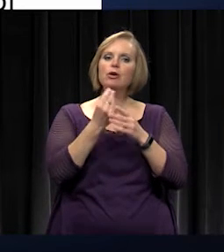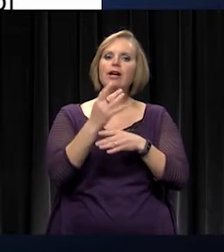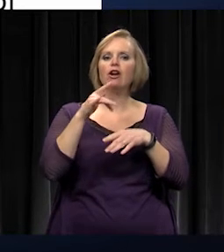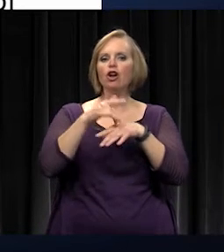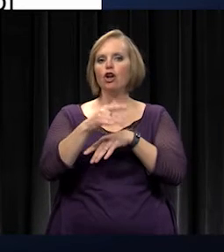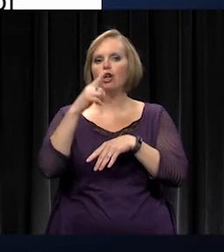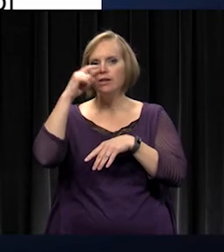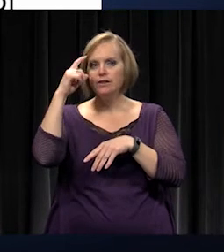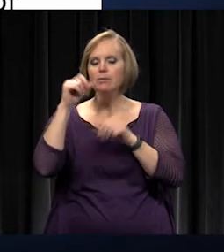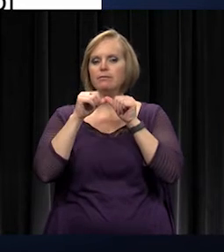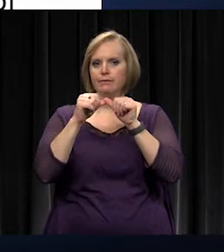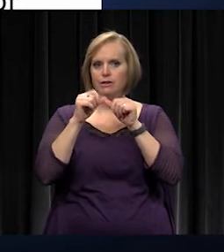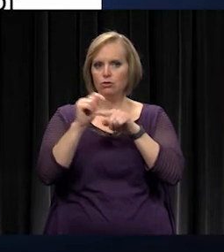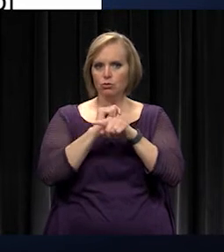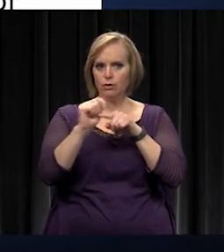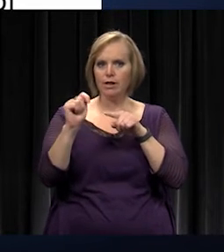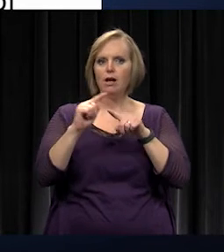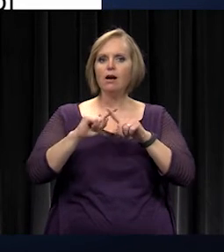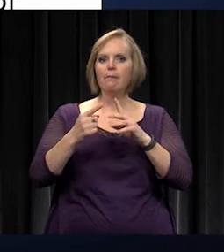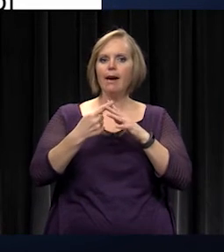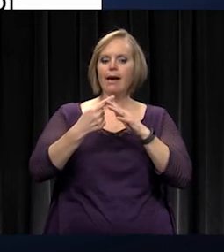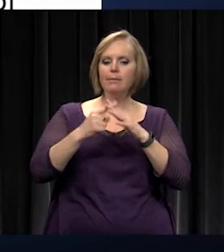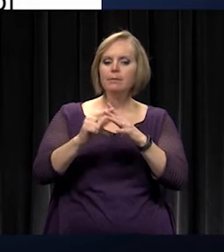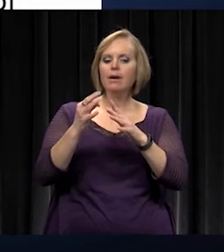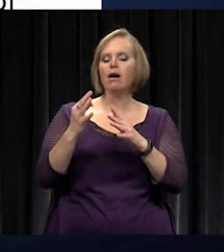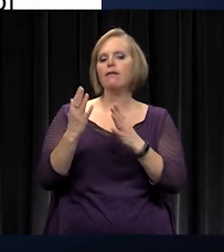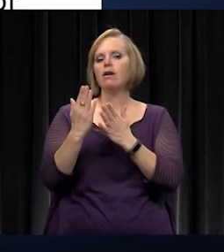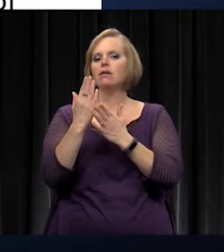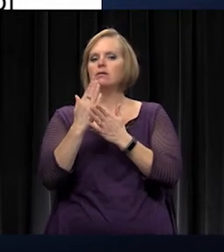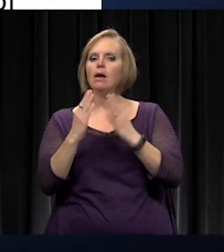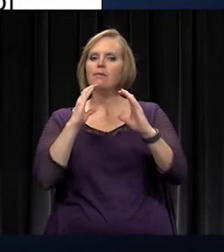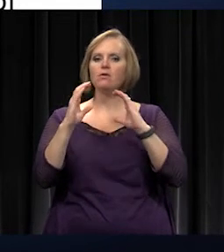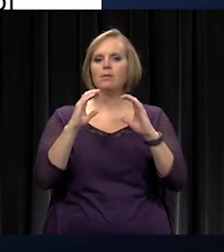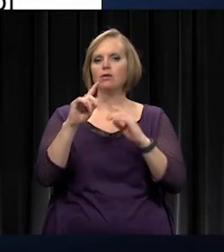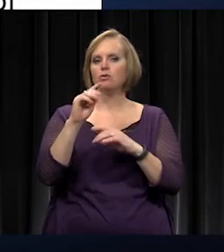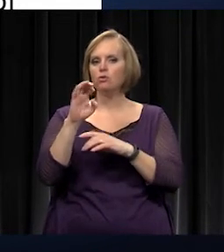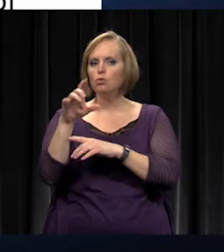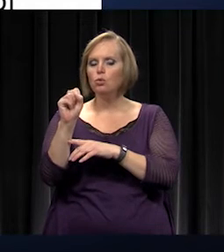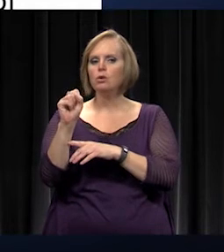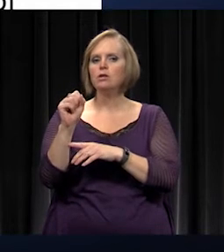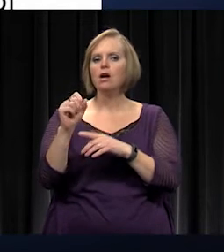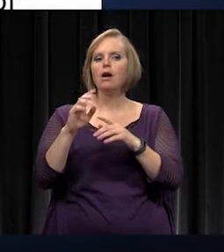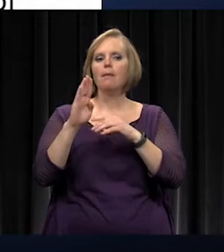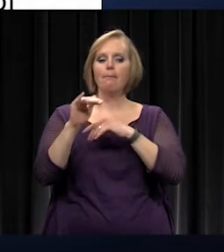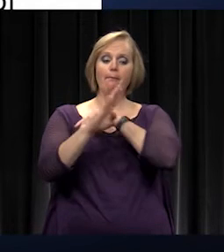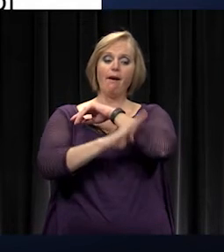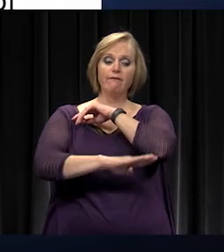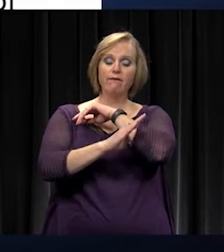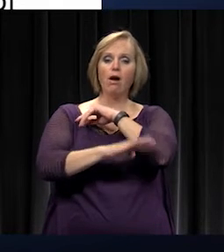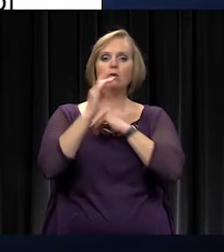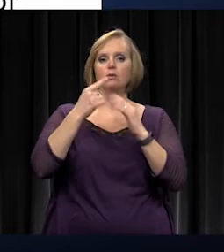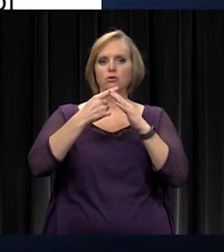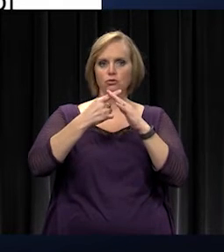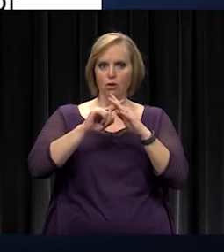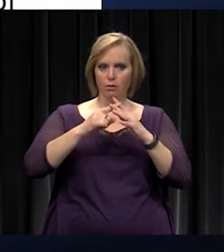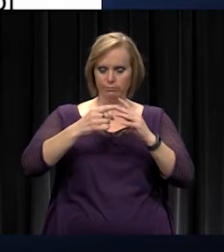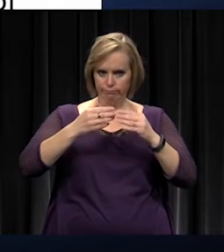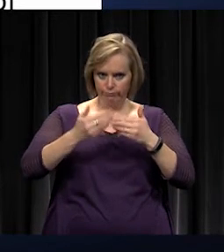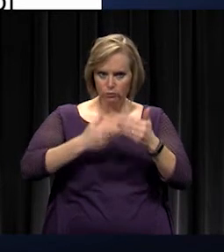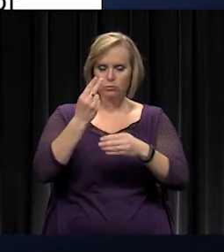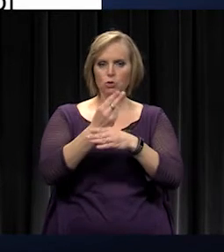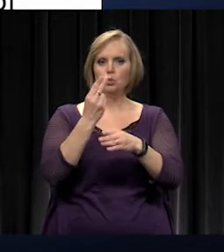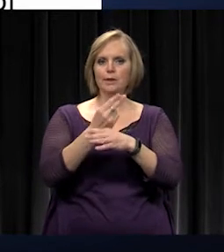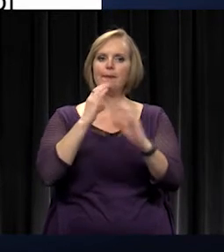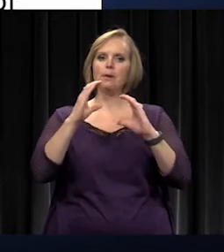continued training, but implementation of some of our tools, some of the communication tools, and full implementation of the communication system in